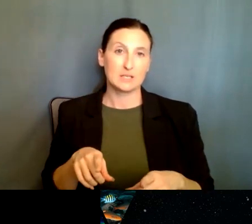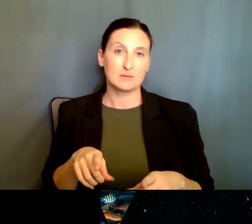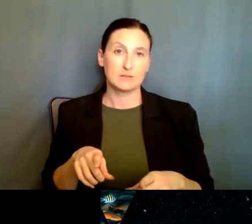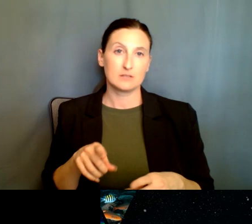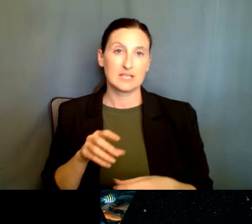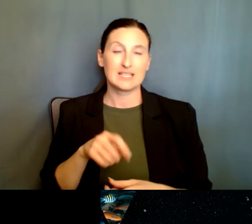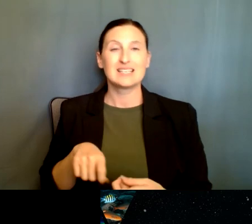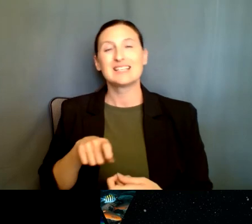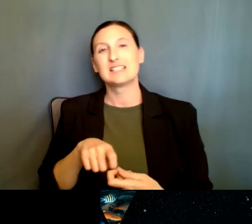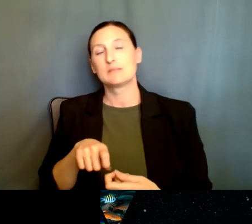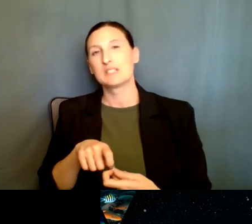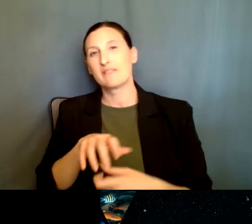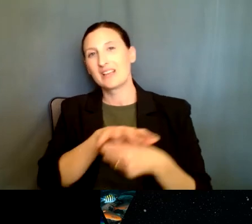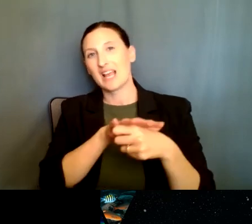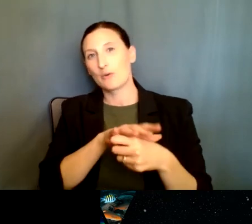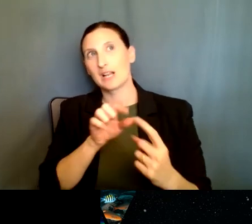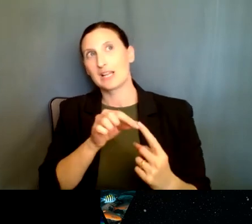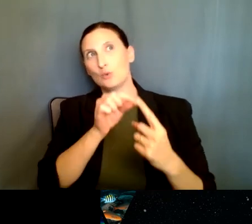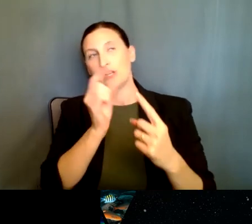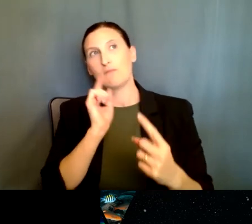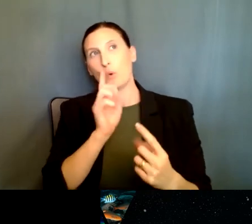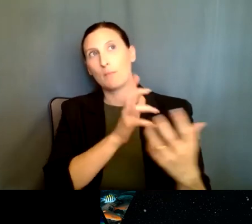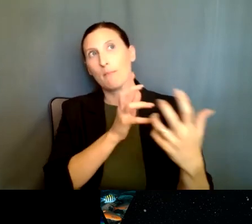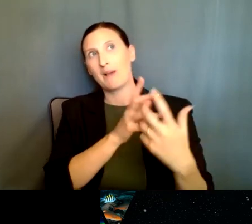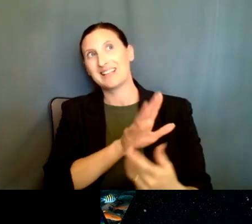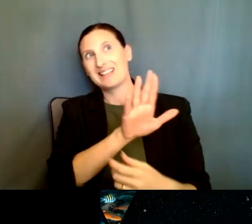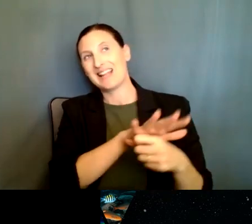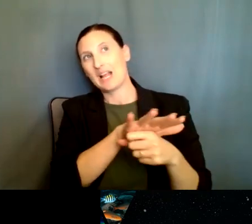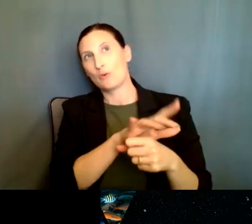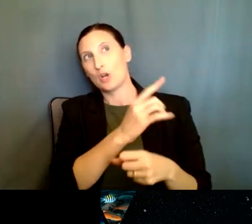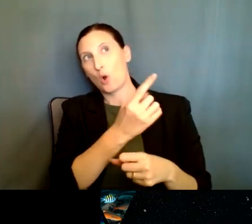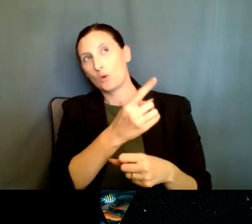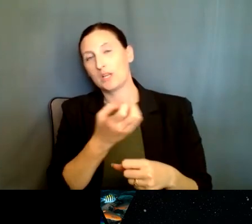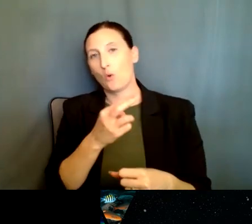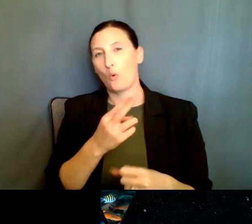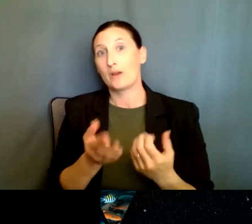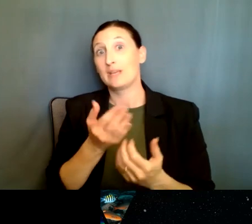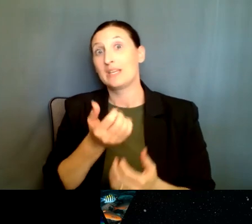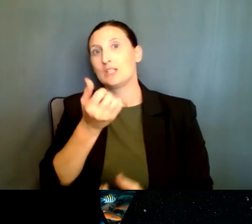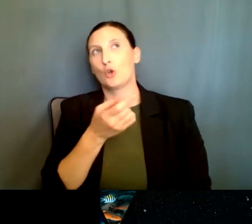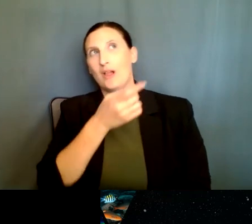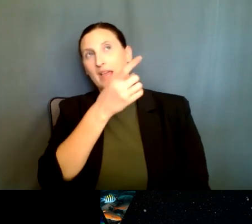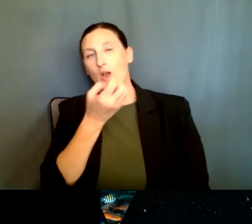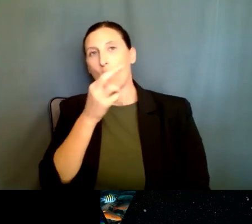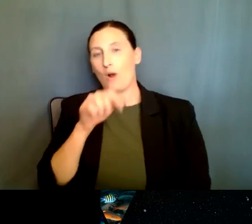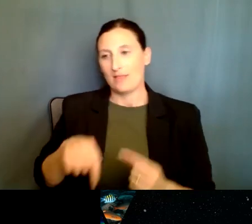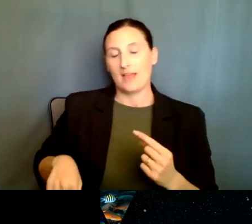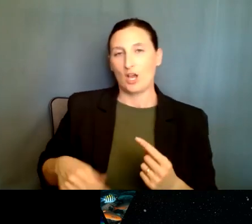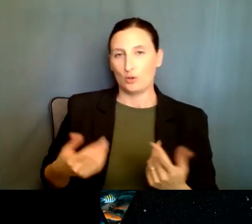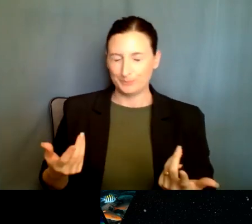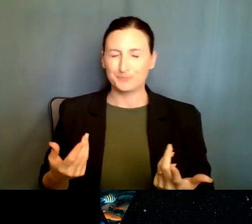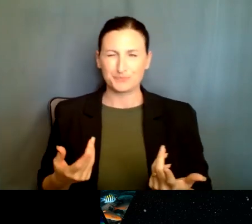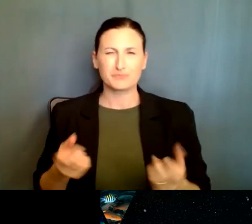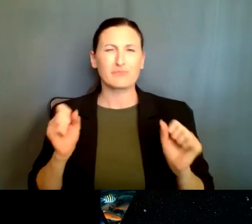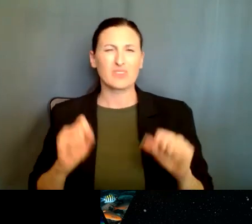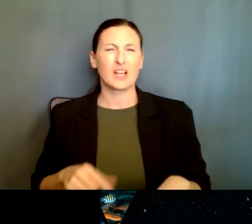resources, uh, that are unique or, you know, would be much easier in a certain country than a co-PI from that country would be justified.